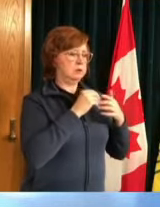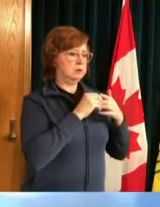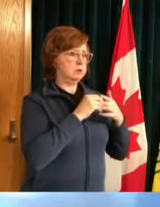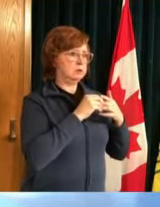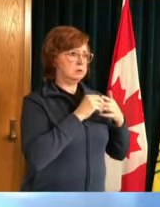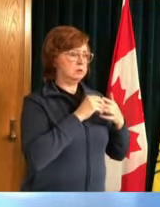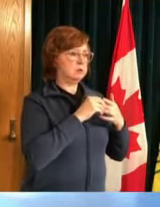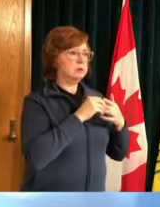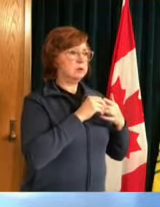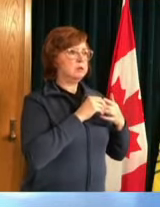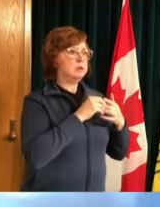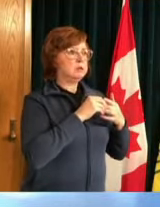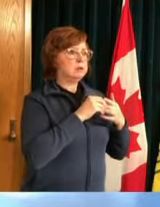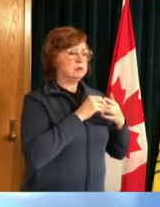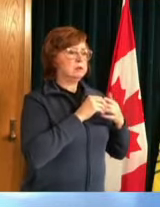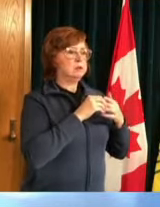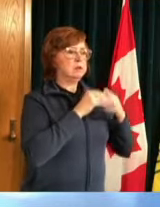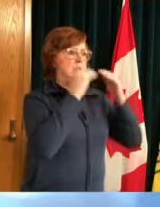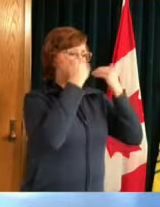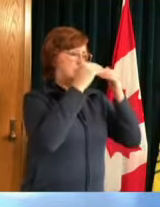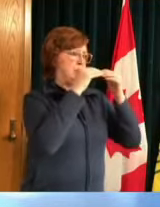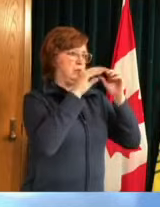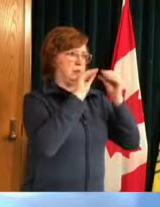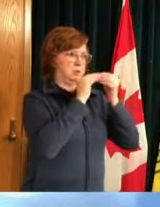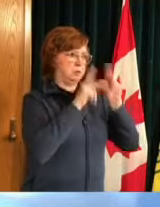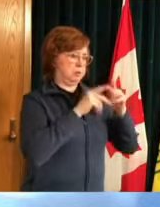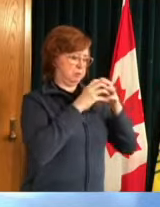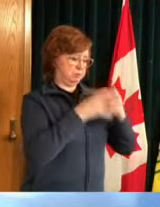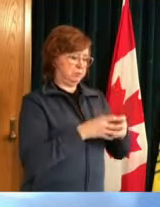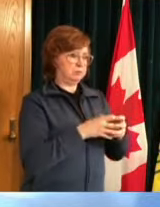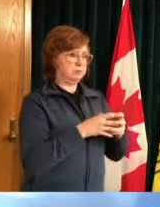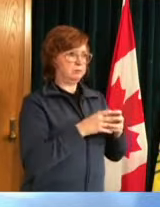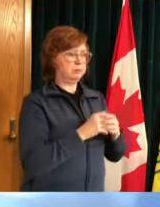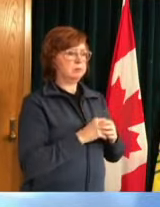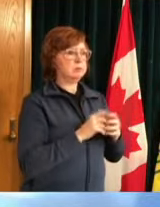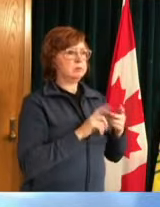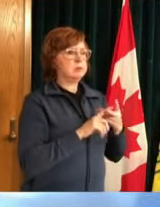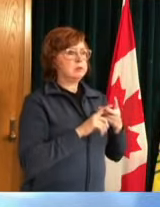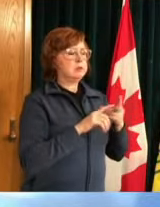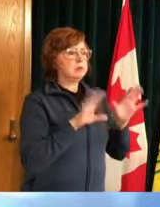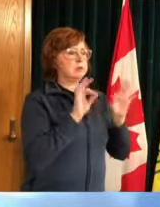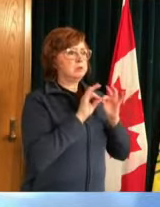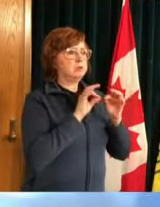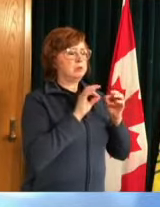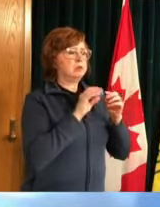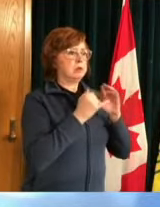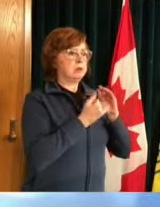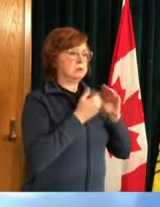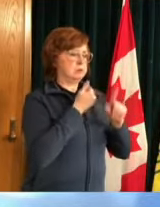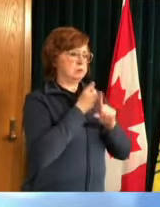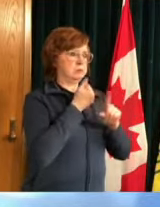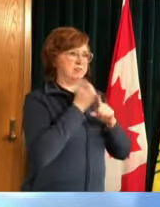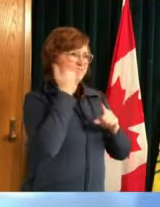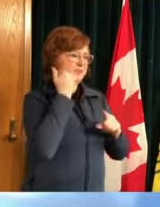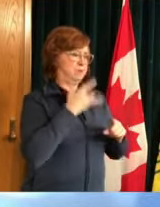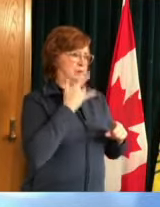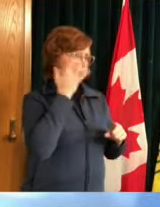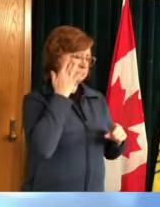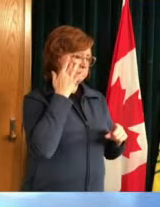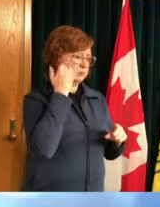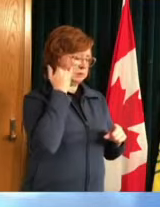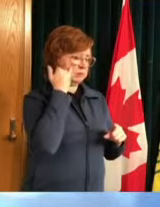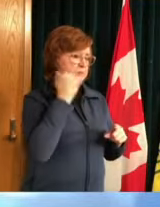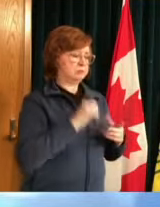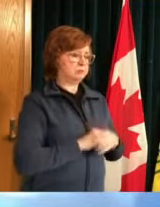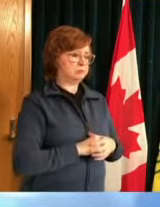isolating as a case of contact is number two and of course um you know we don't want to see anyone go to hospital